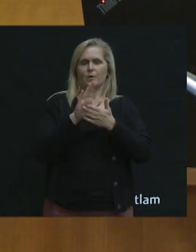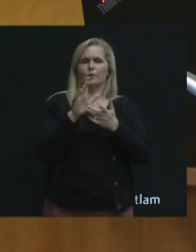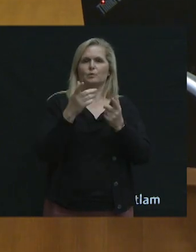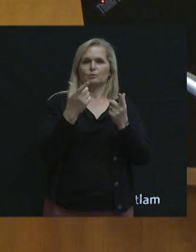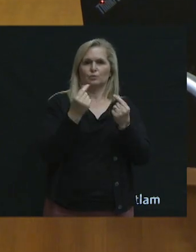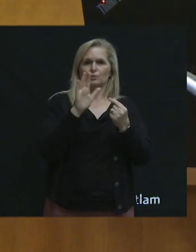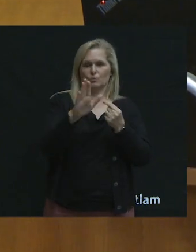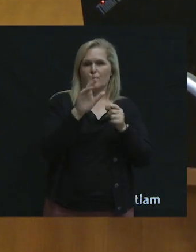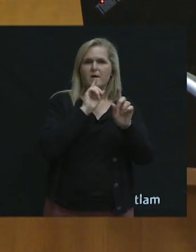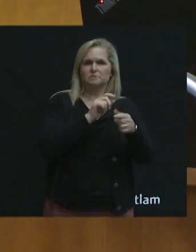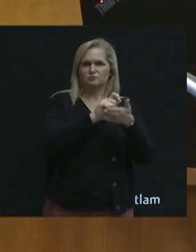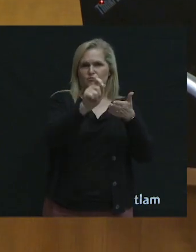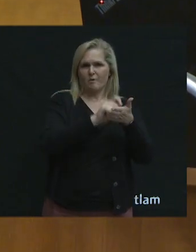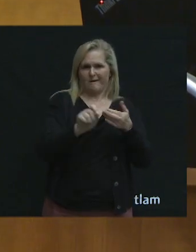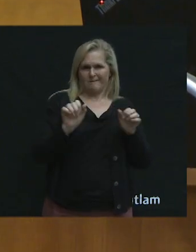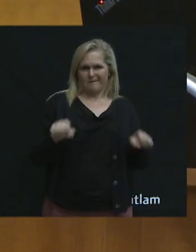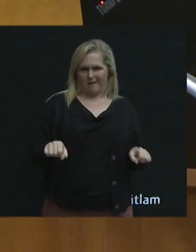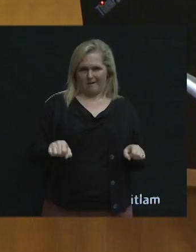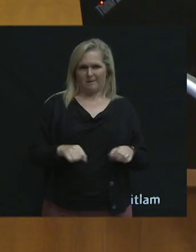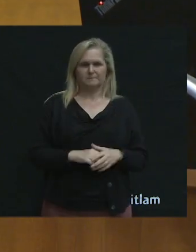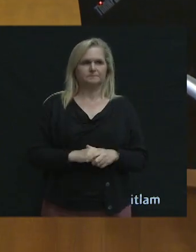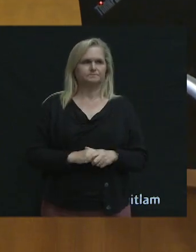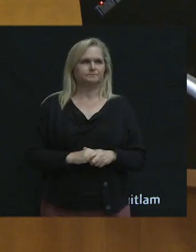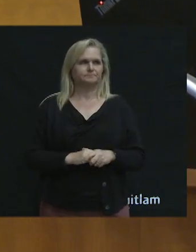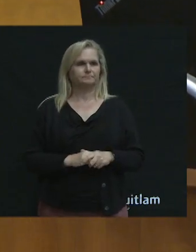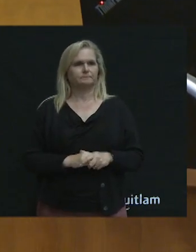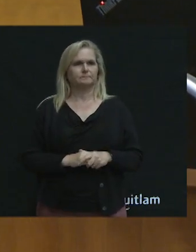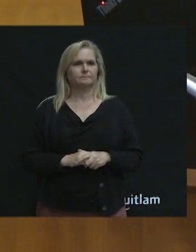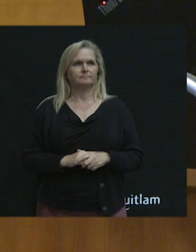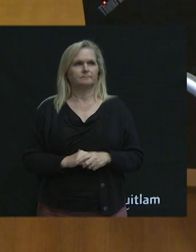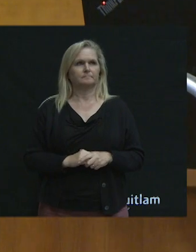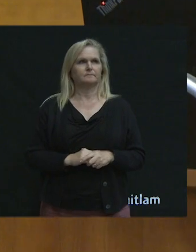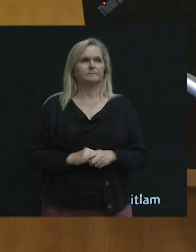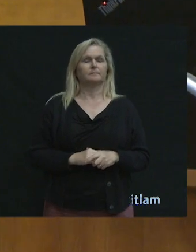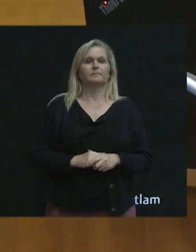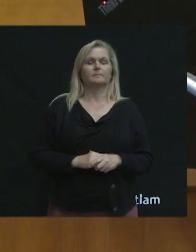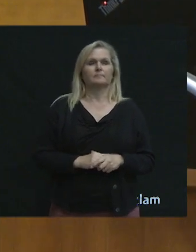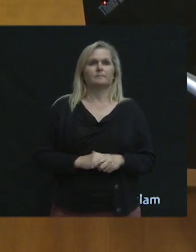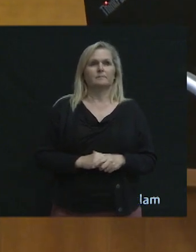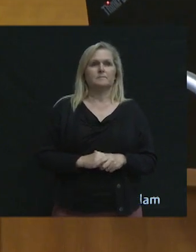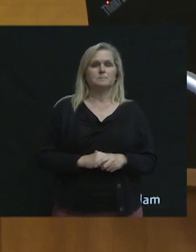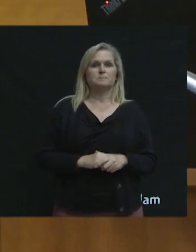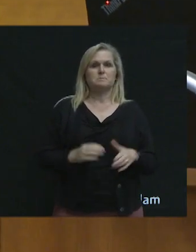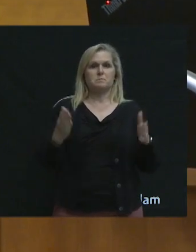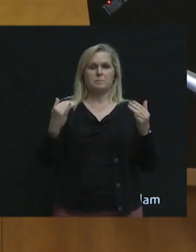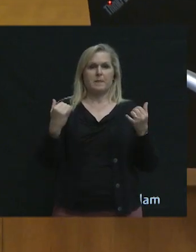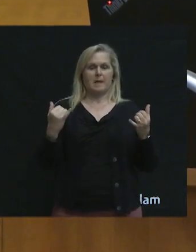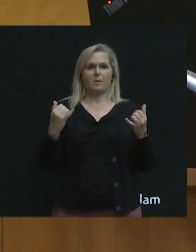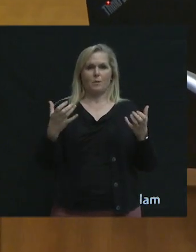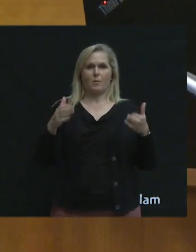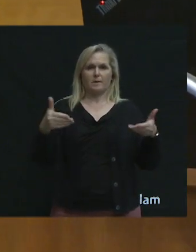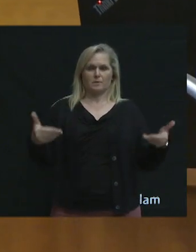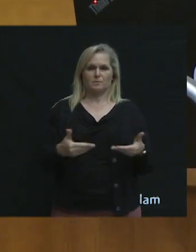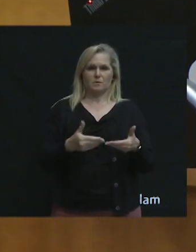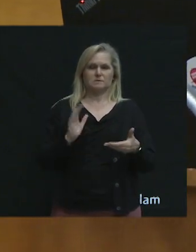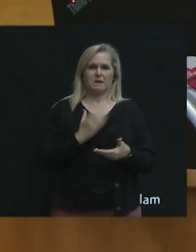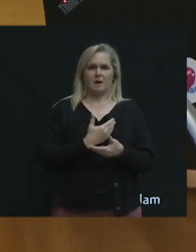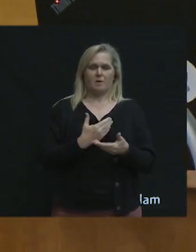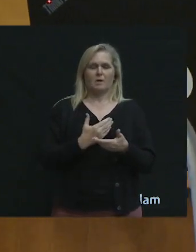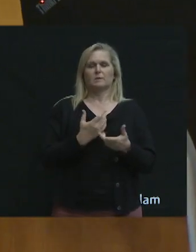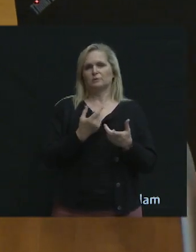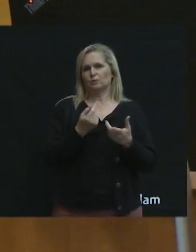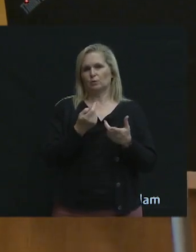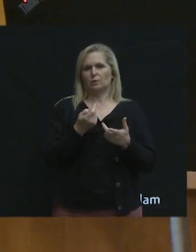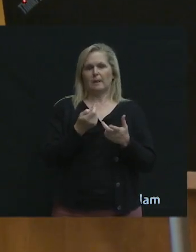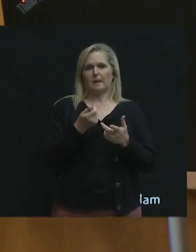on the piece of paper and put it into Slido. So right now, I'd like to make sure and introduce our, a little bit of